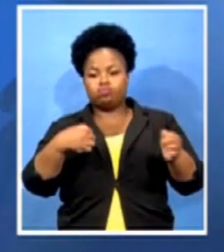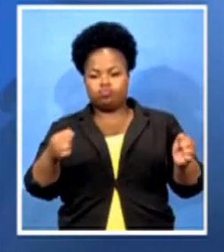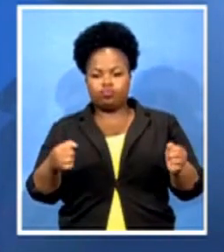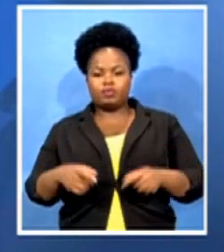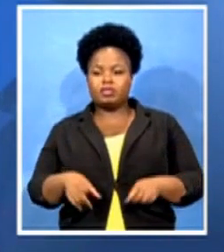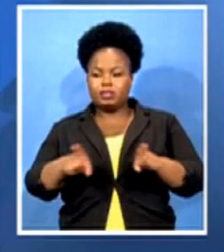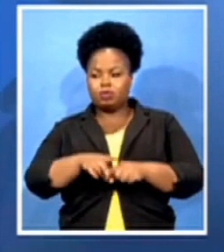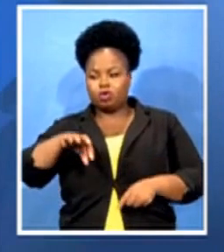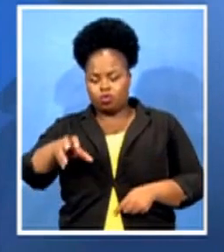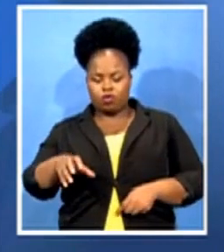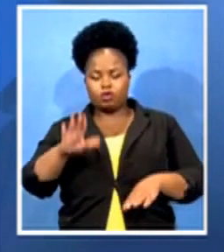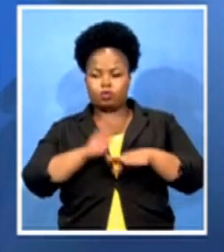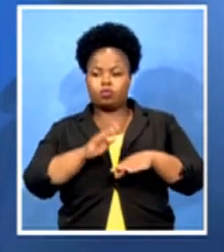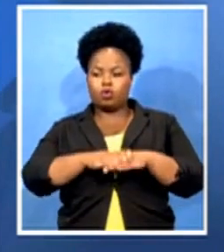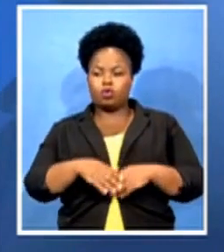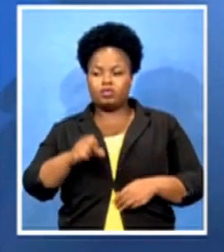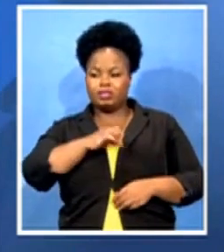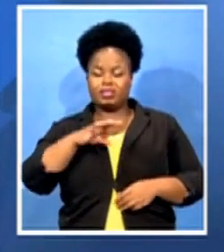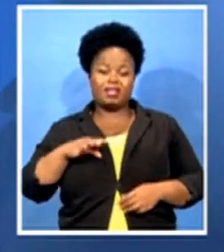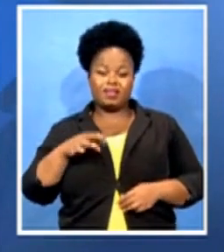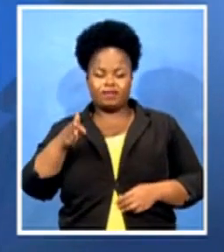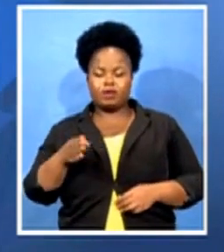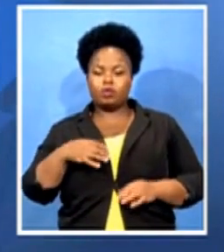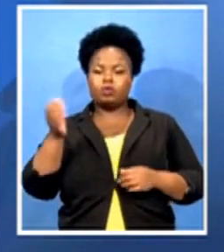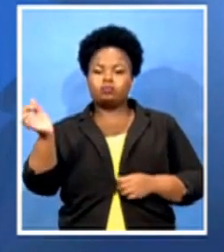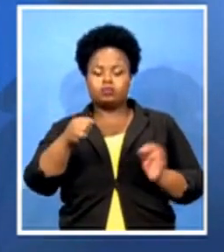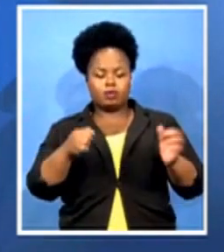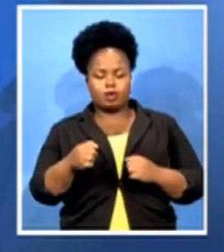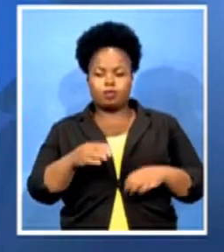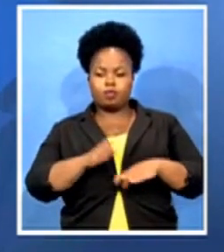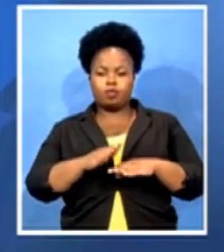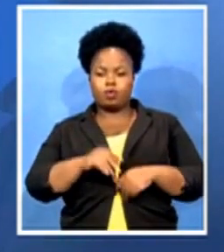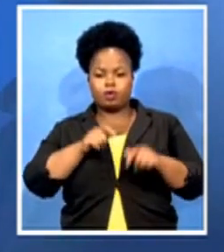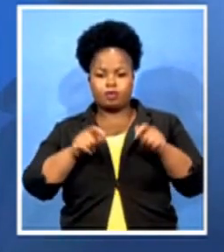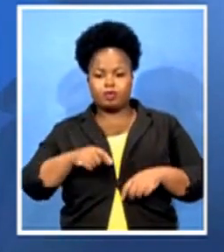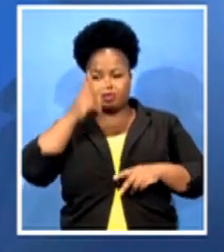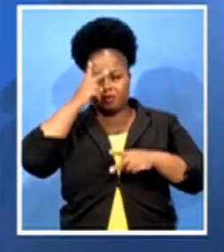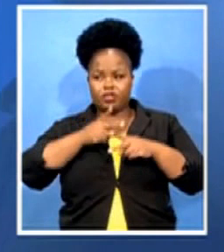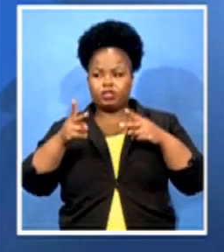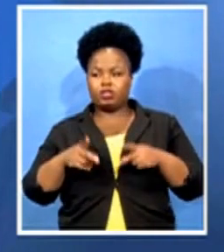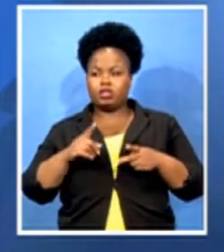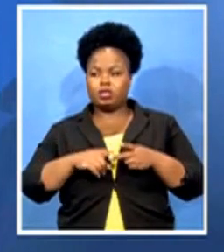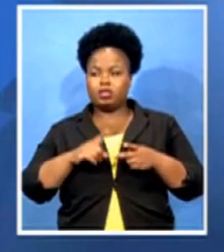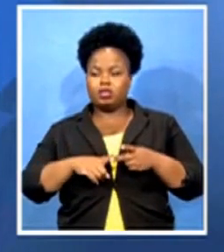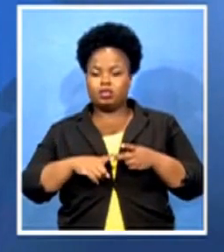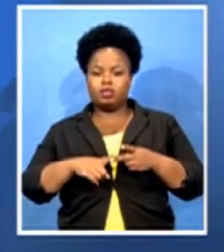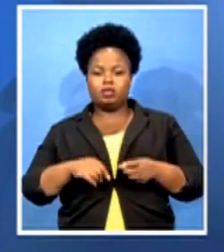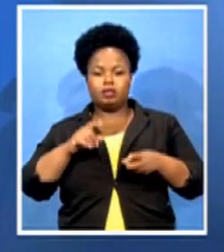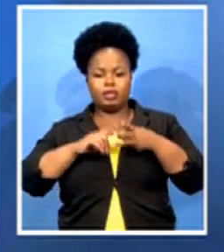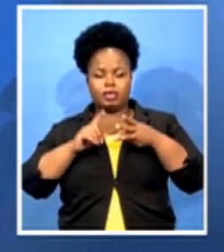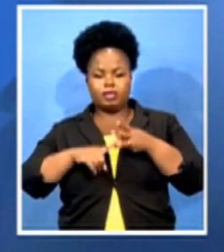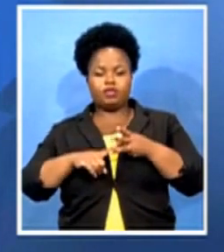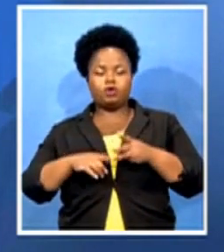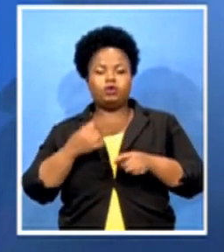health by deploying a number of professional nurses so that they can be able to screen those who